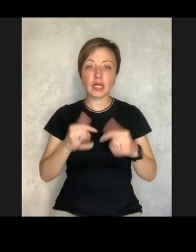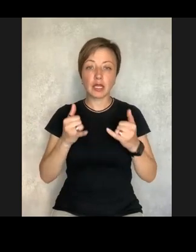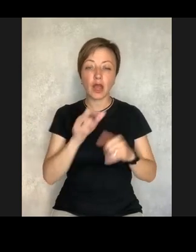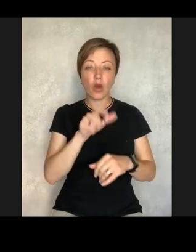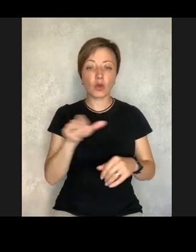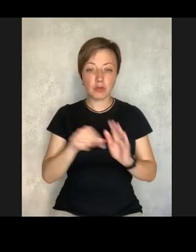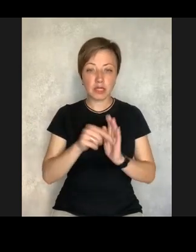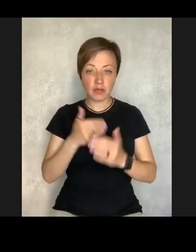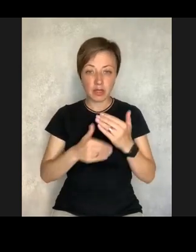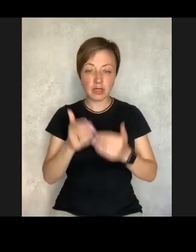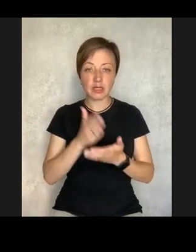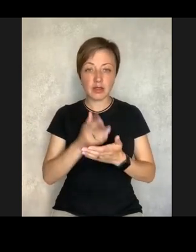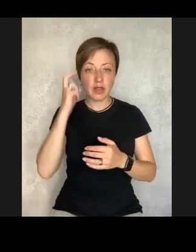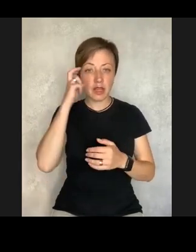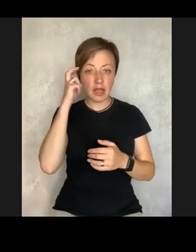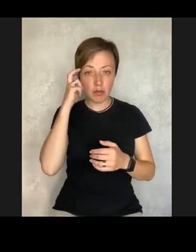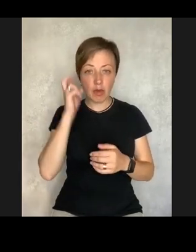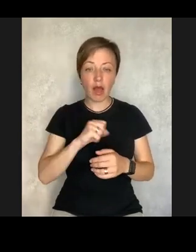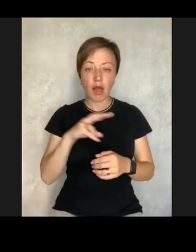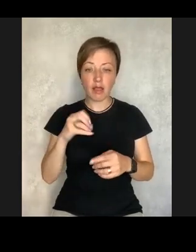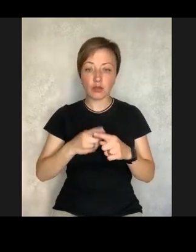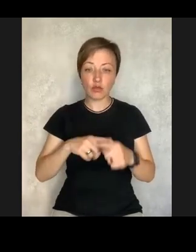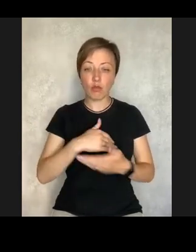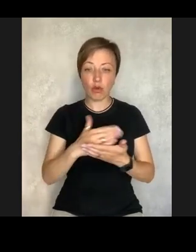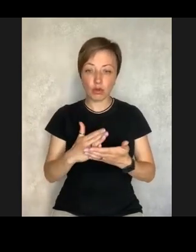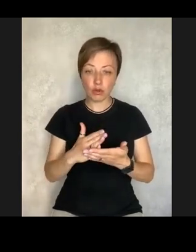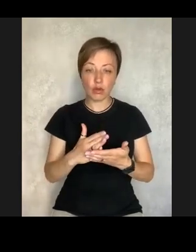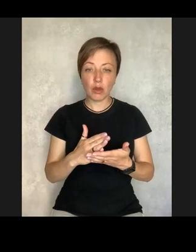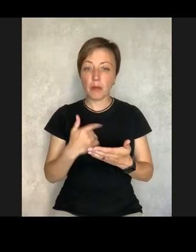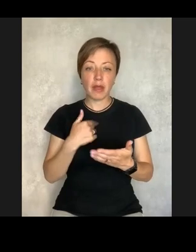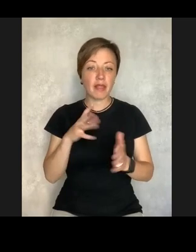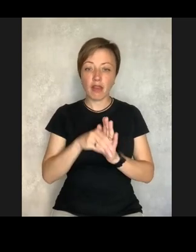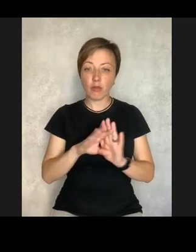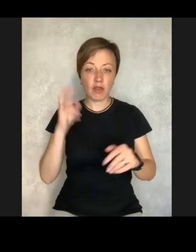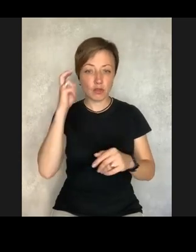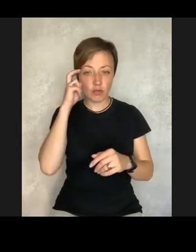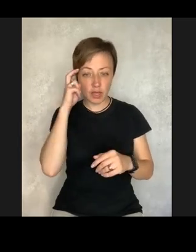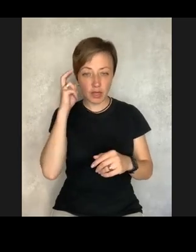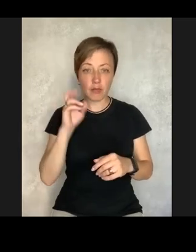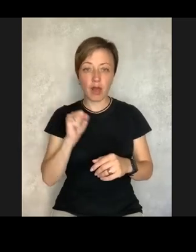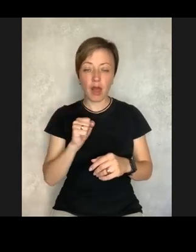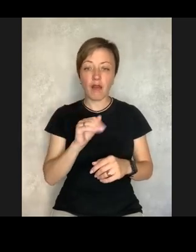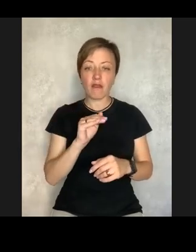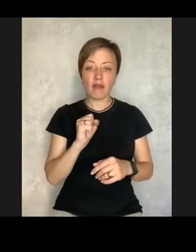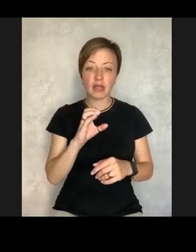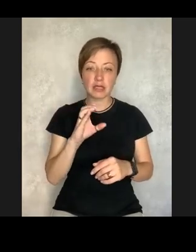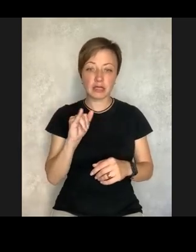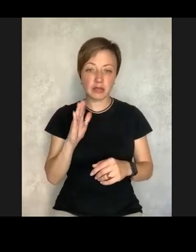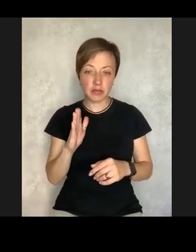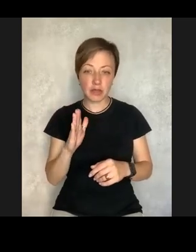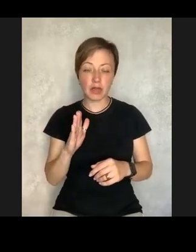Our organization is called the Family for Persons with Disabilities, we are located in Kyiv, but we are